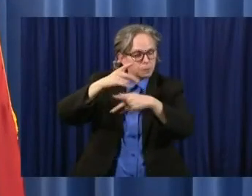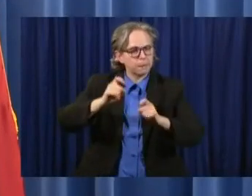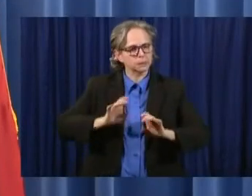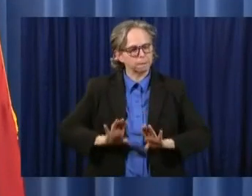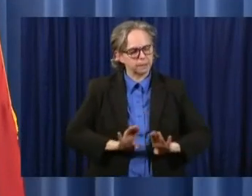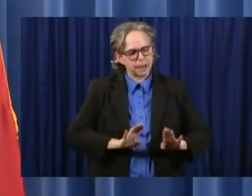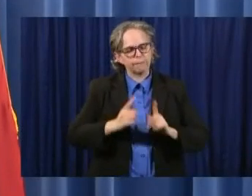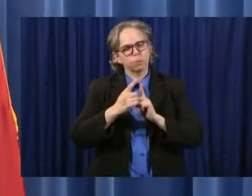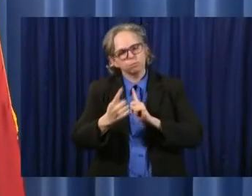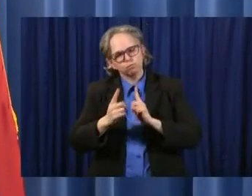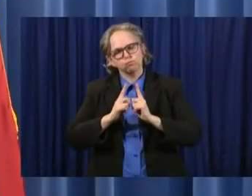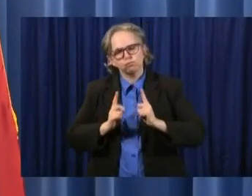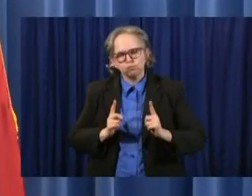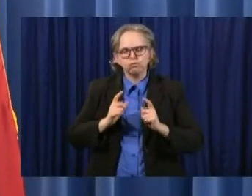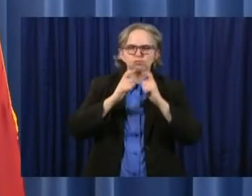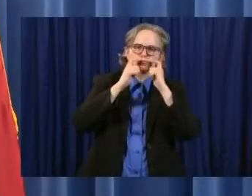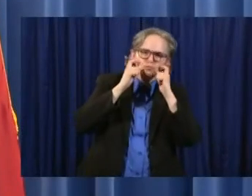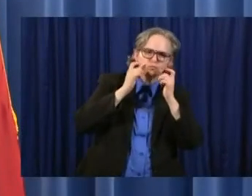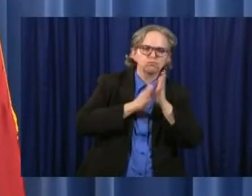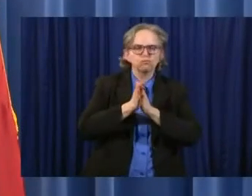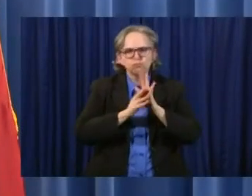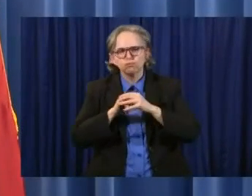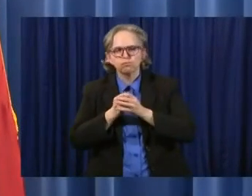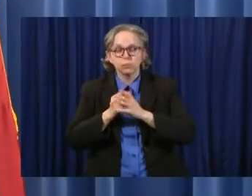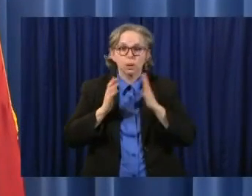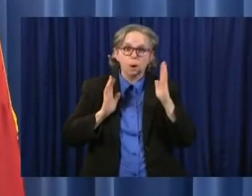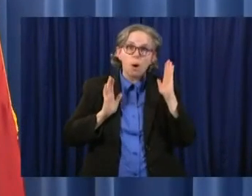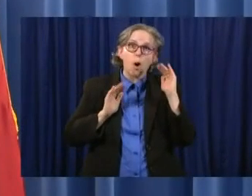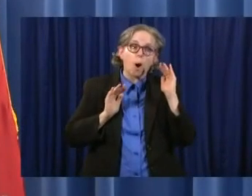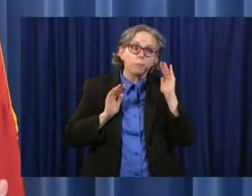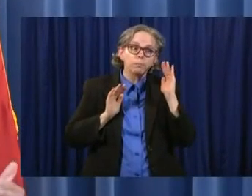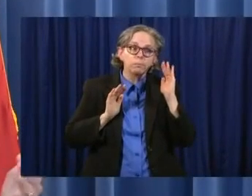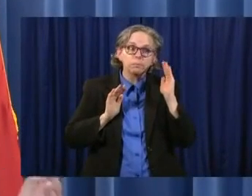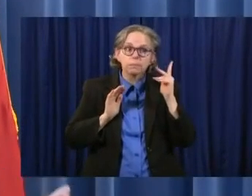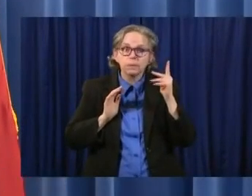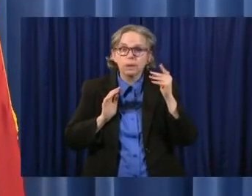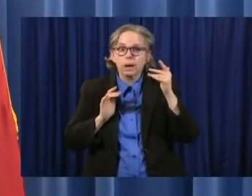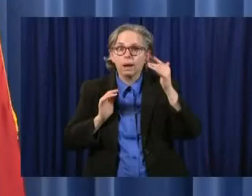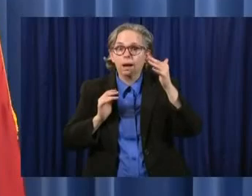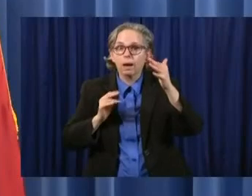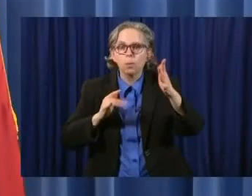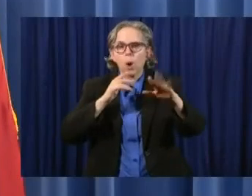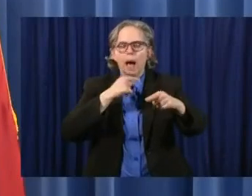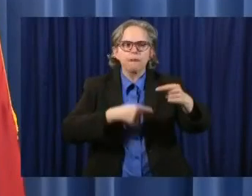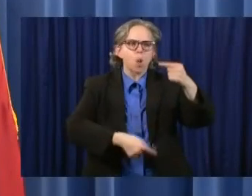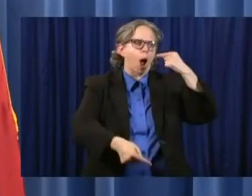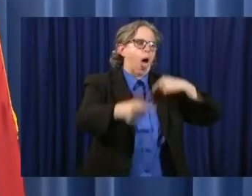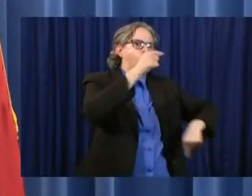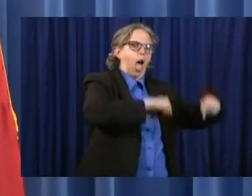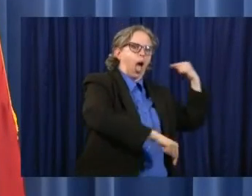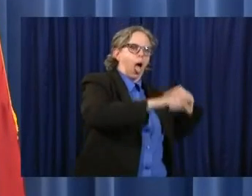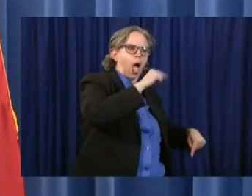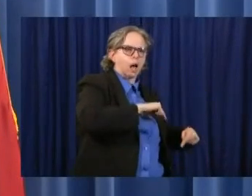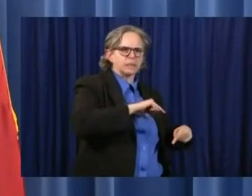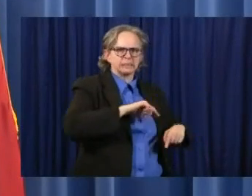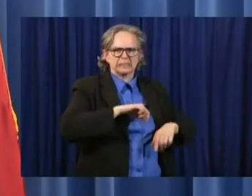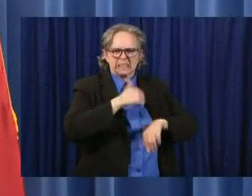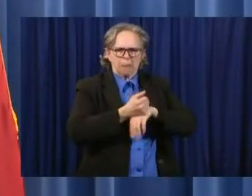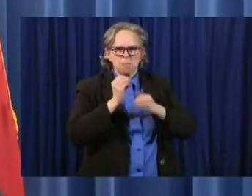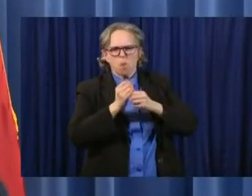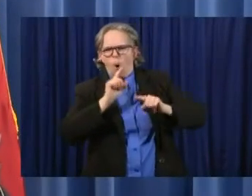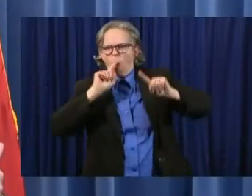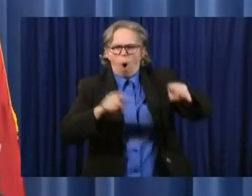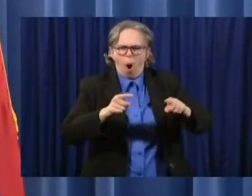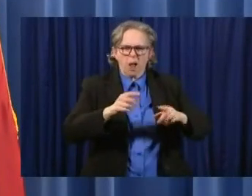we don't get to a situation where we fall back and have to issue additional regulations. I mean, this is really now